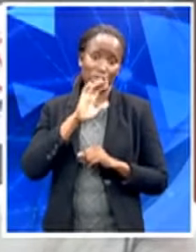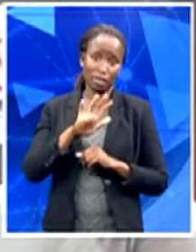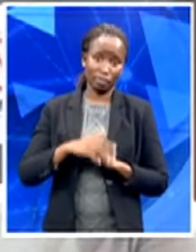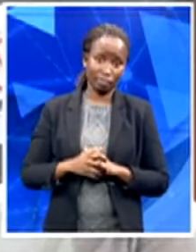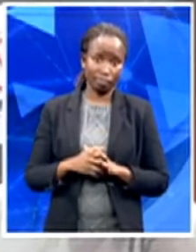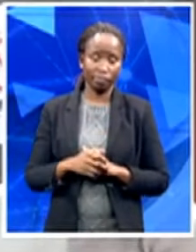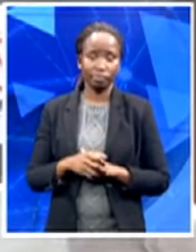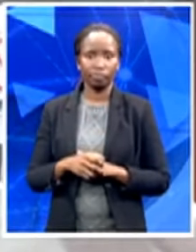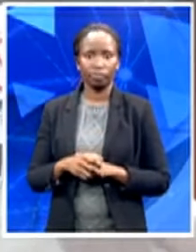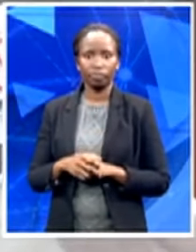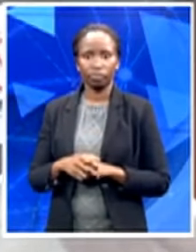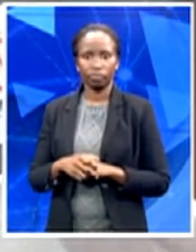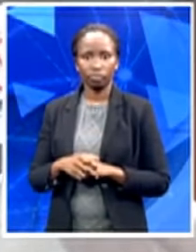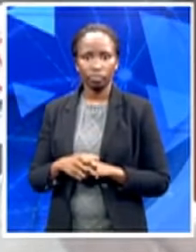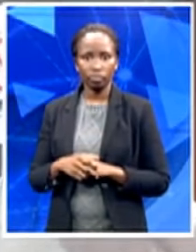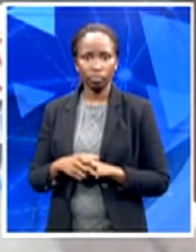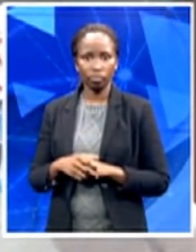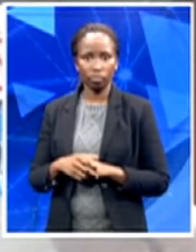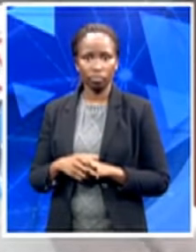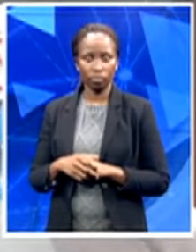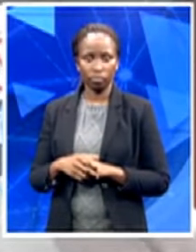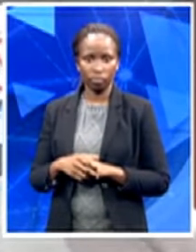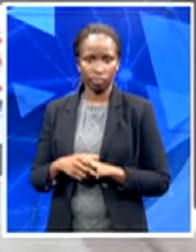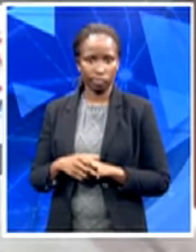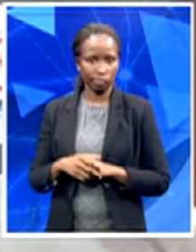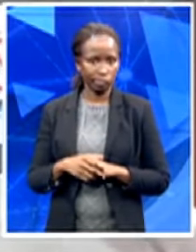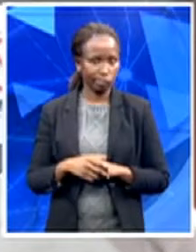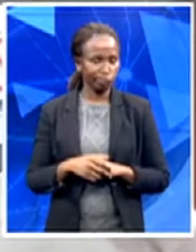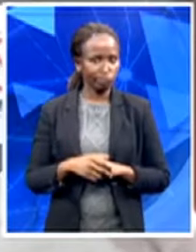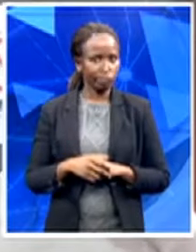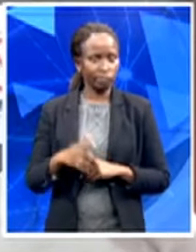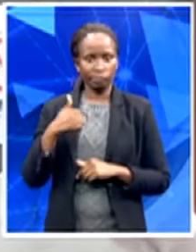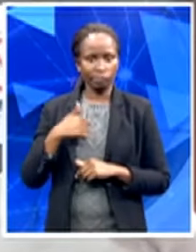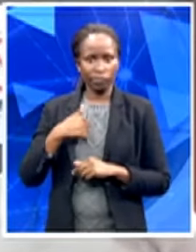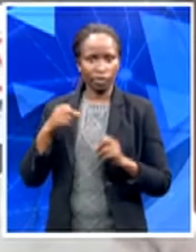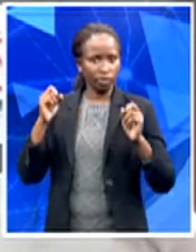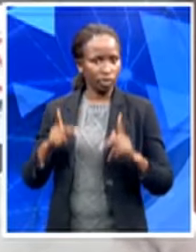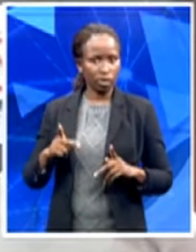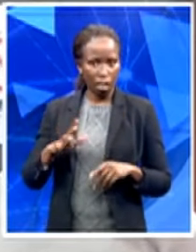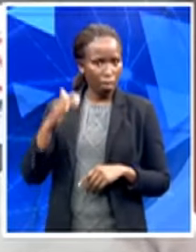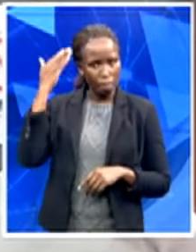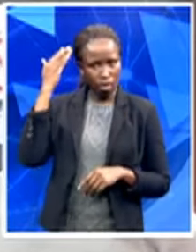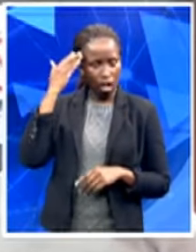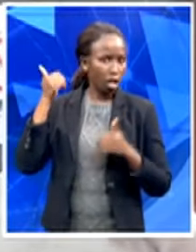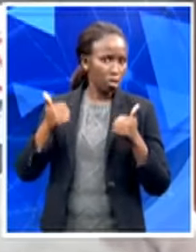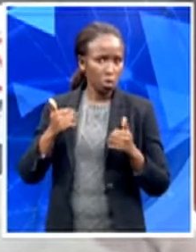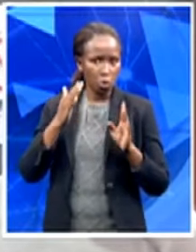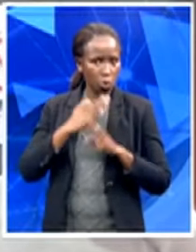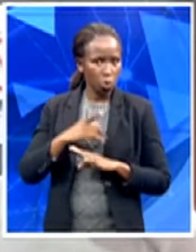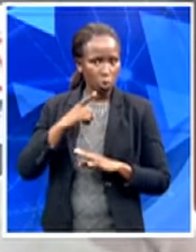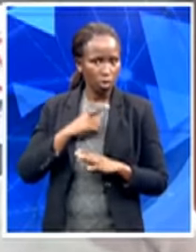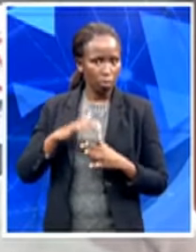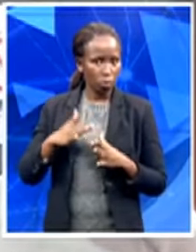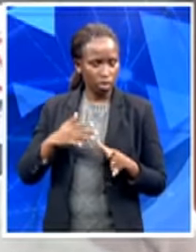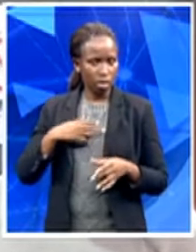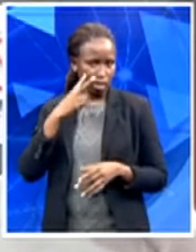and emotional, and mentally not well at all, because I see people going to work, because I'm a young person, just finished